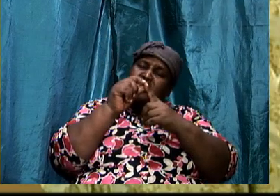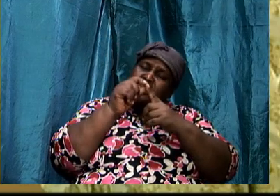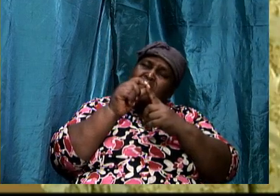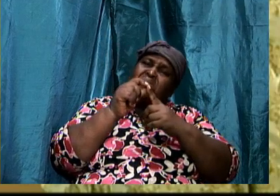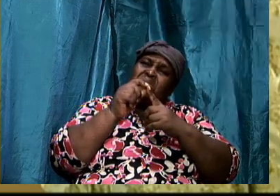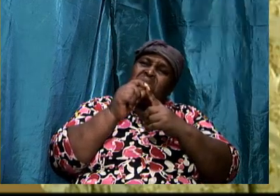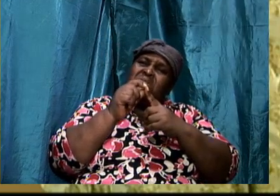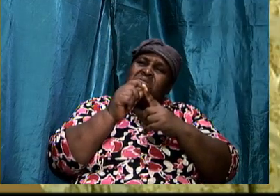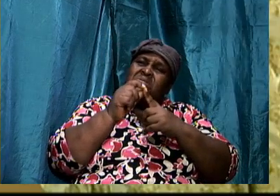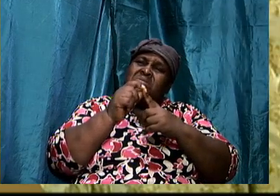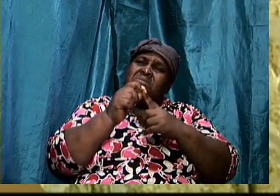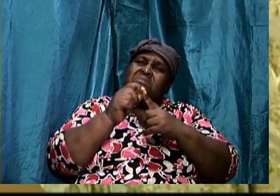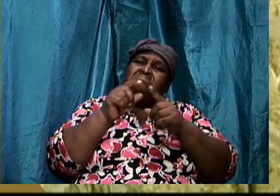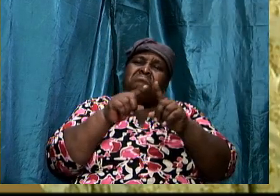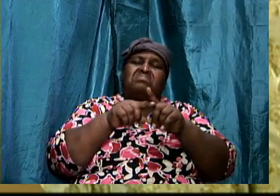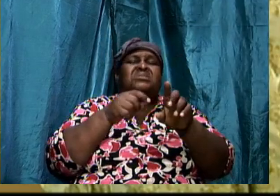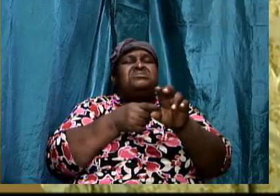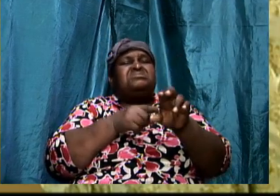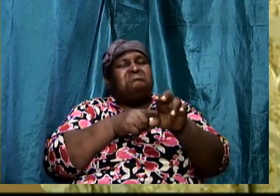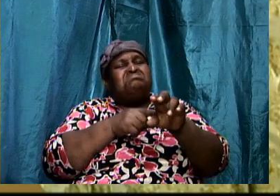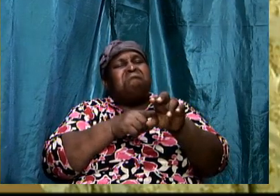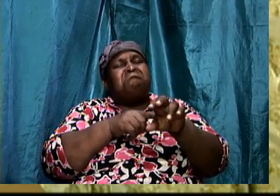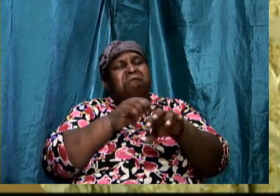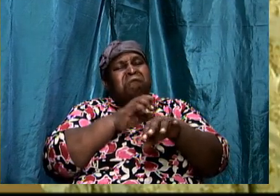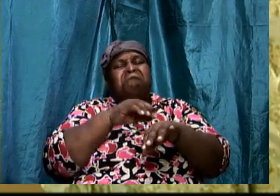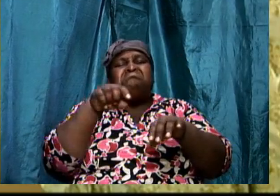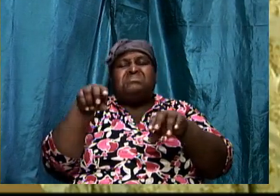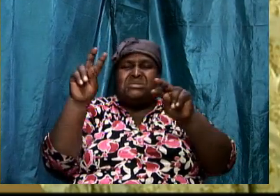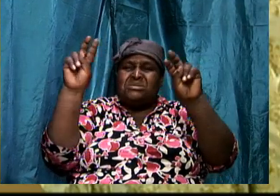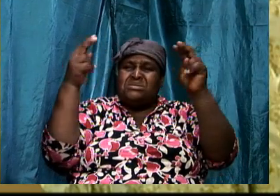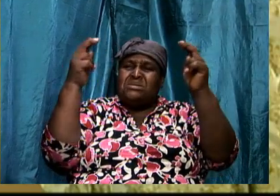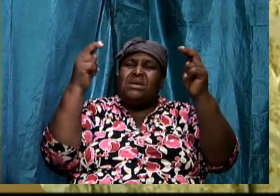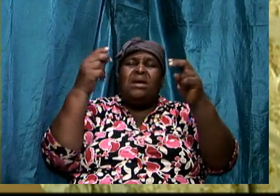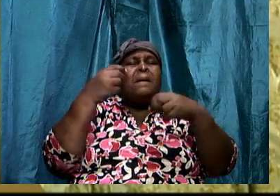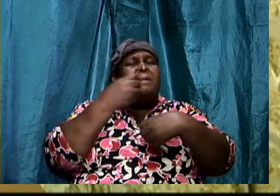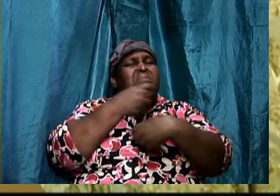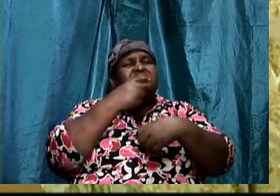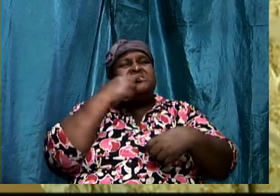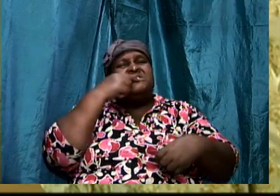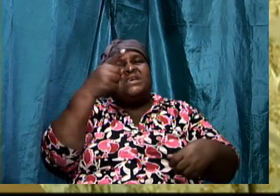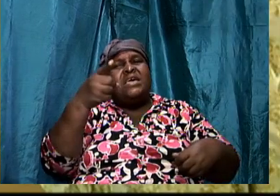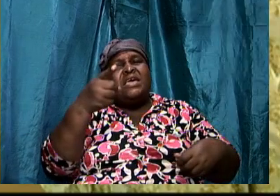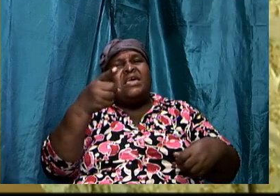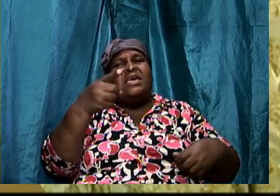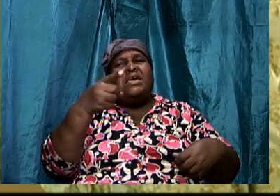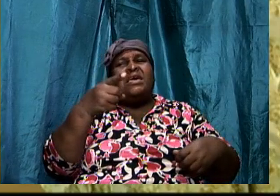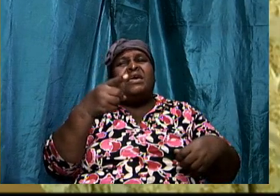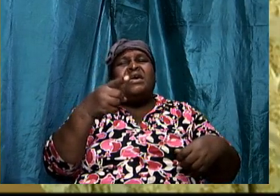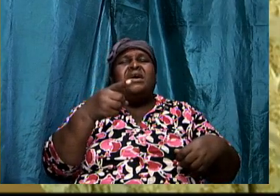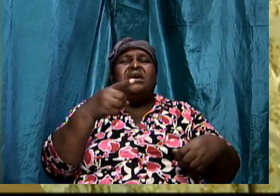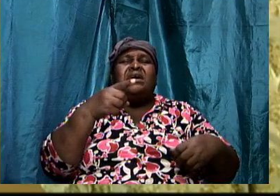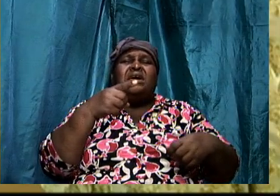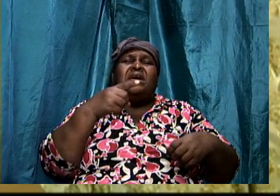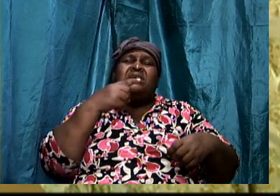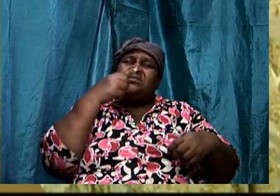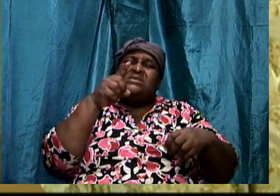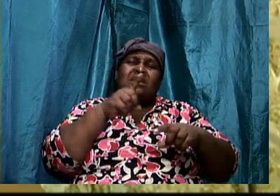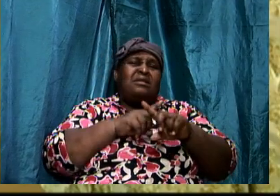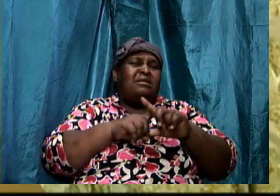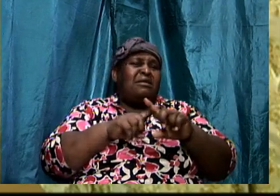At the start of this series, we made the point, and it is a point that we cannot overemphasize,